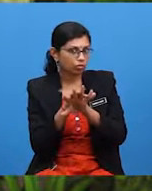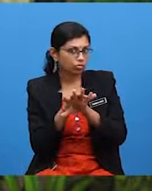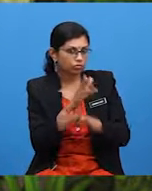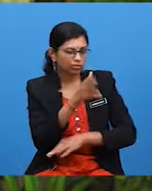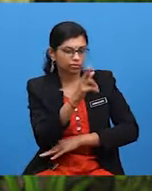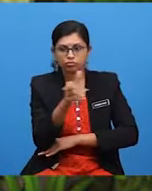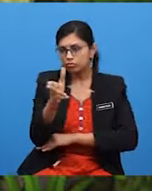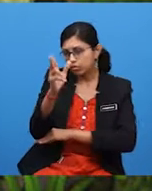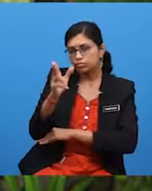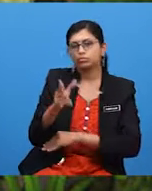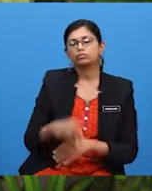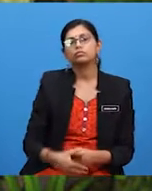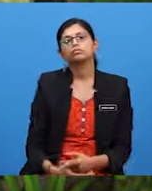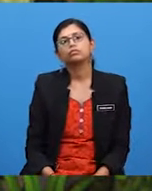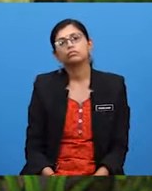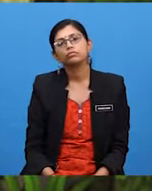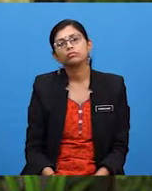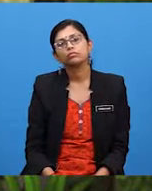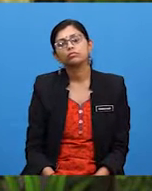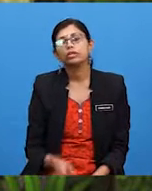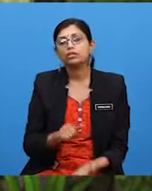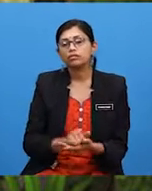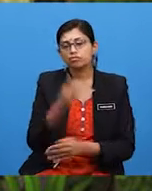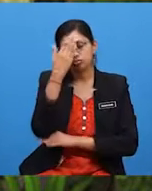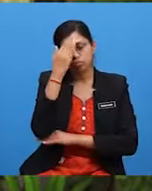that's the reason the animals become endangered.